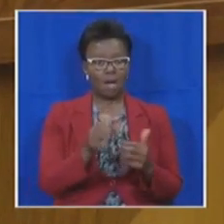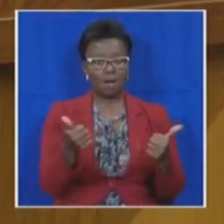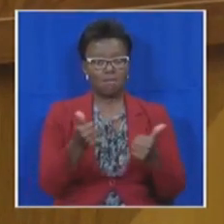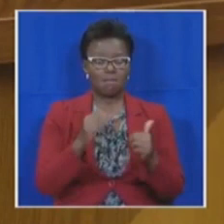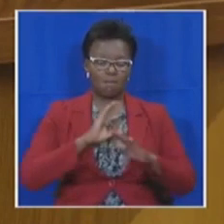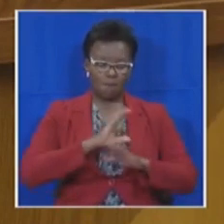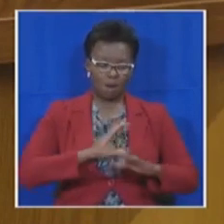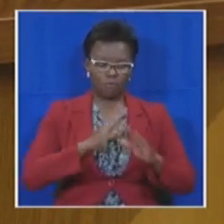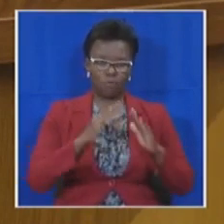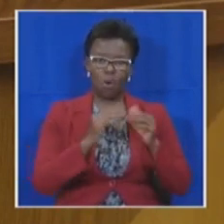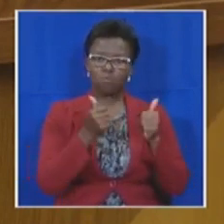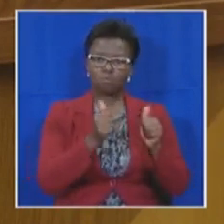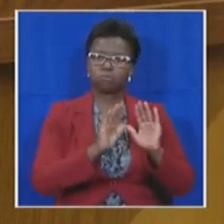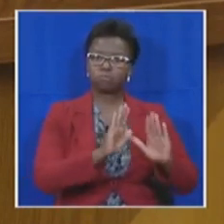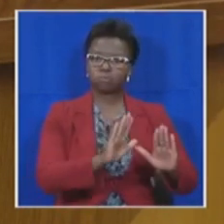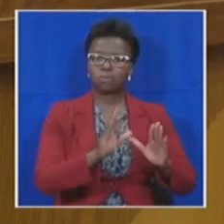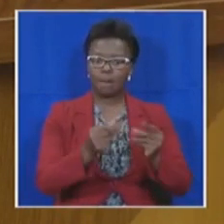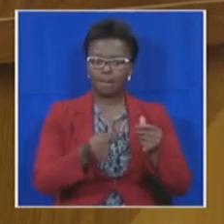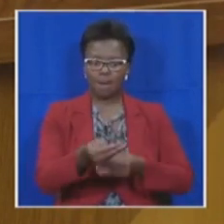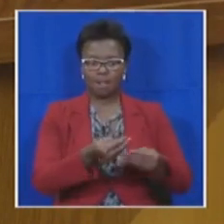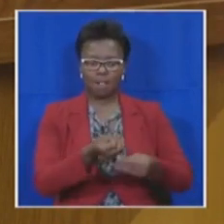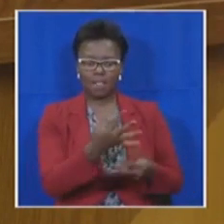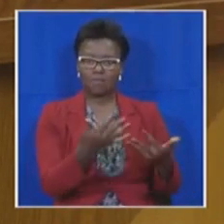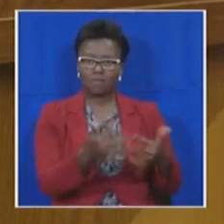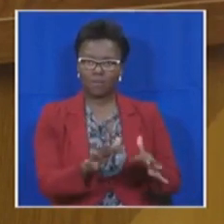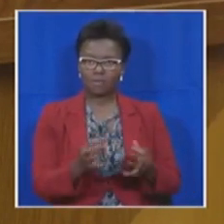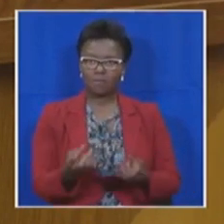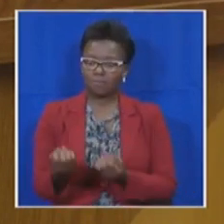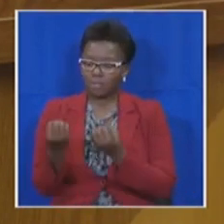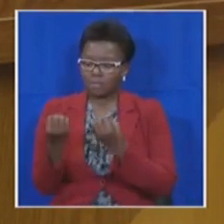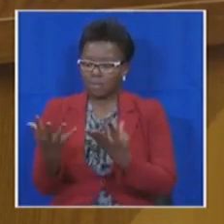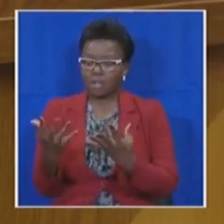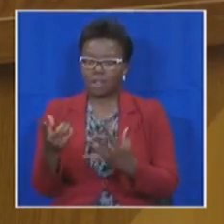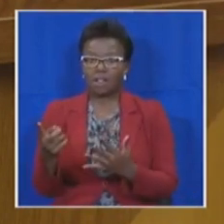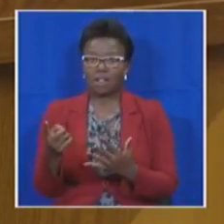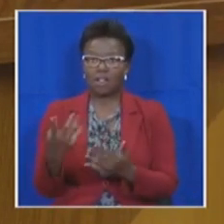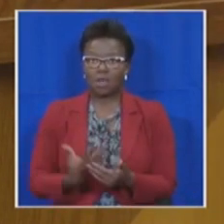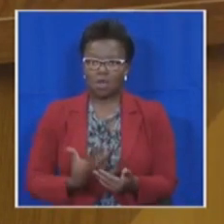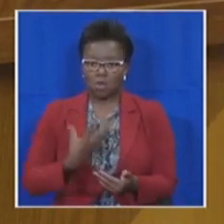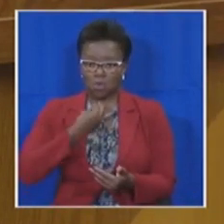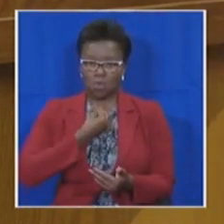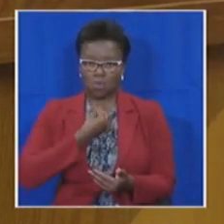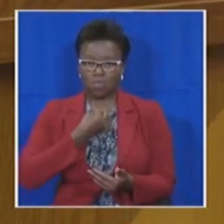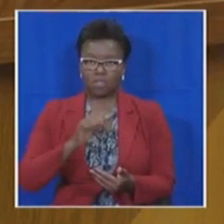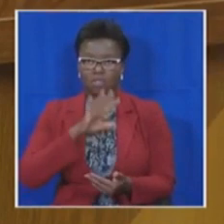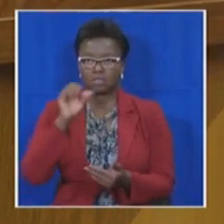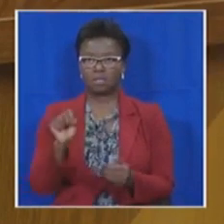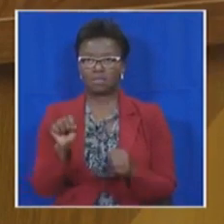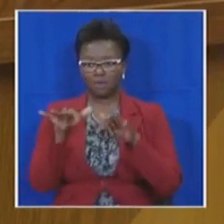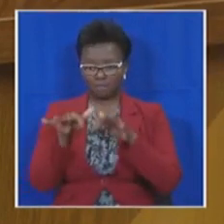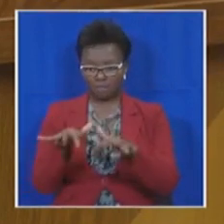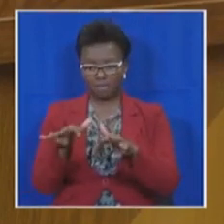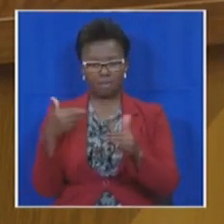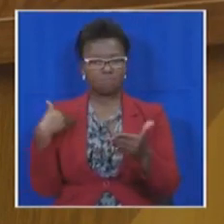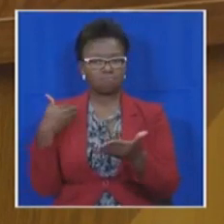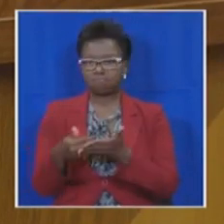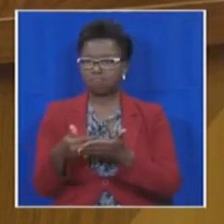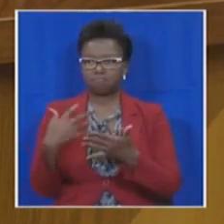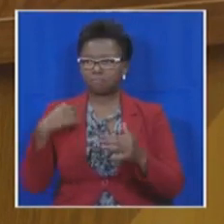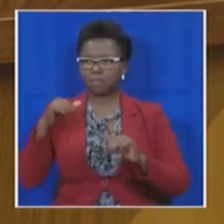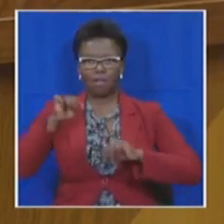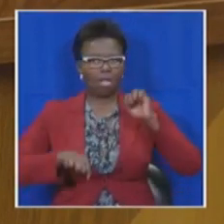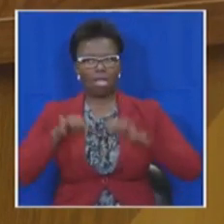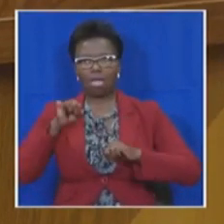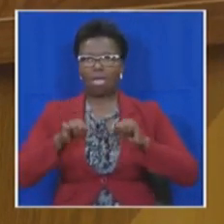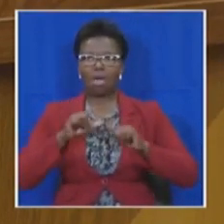comfort through the proceeds of corruption, millions of young people, millions of young South Africans are insecure in the discomfort